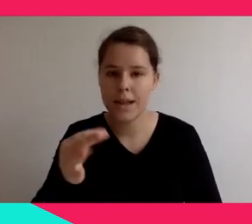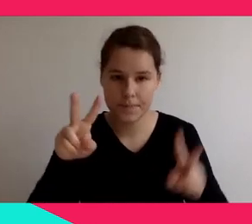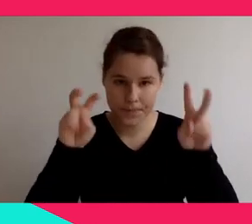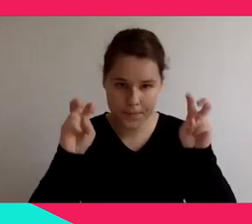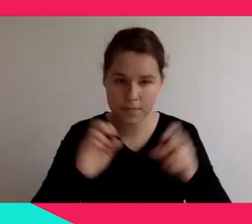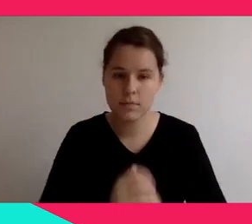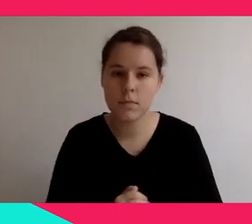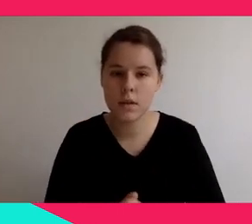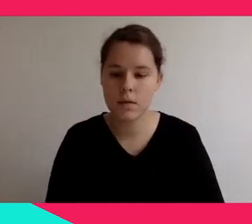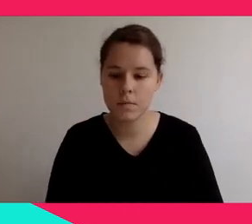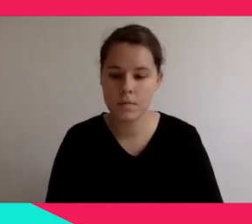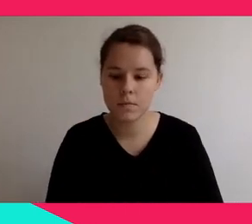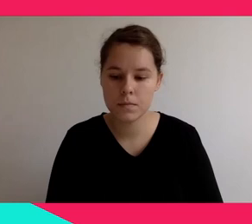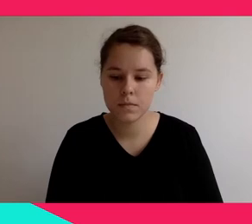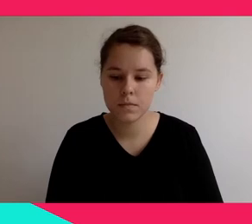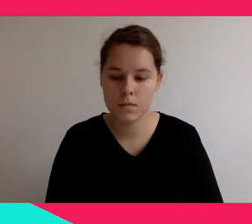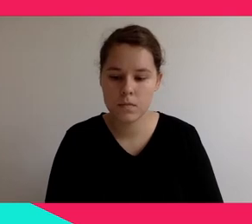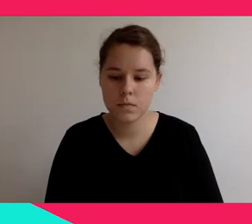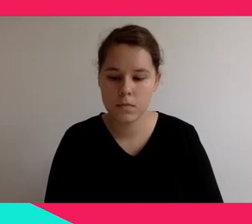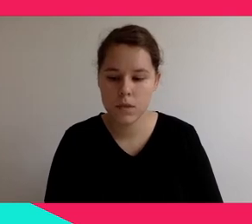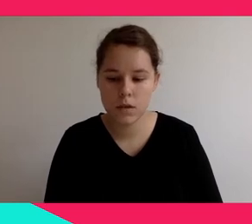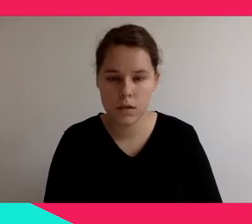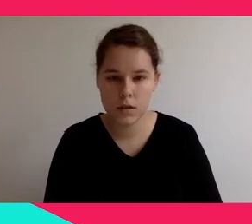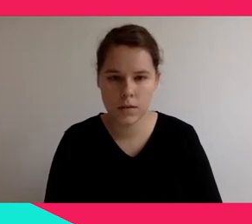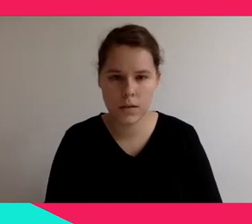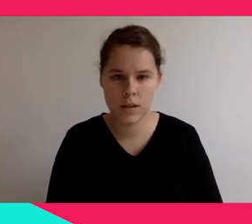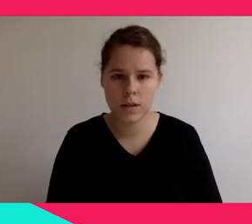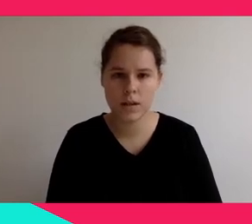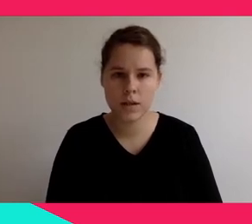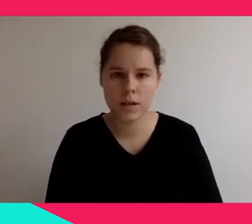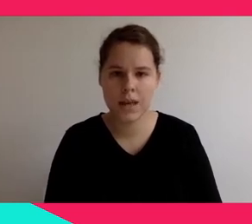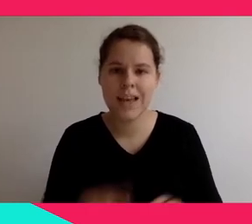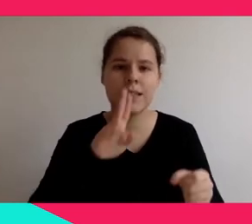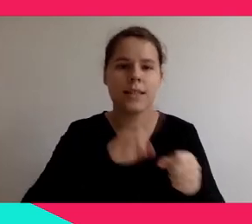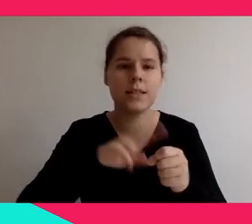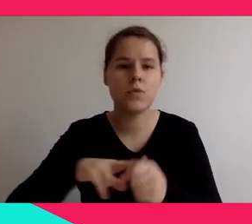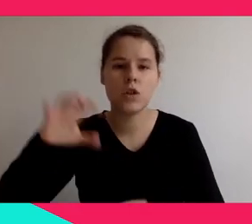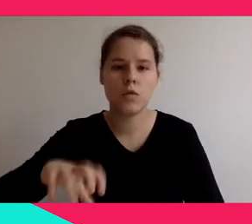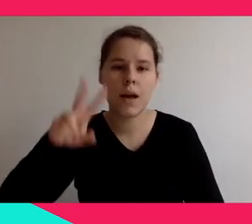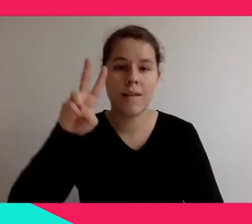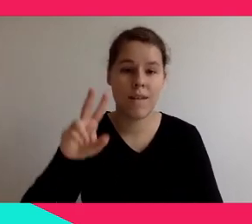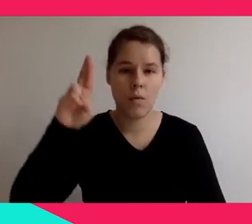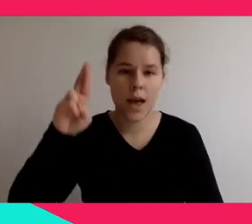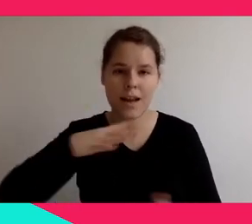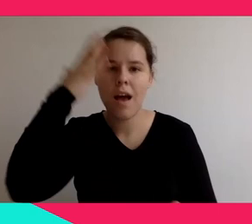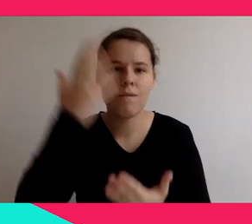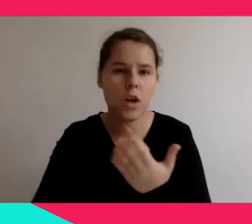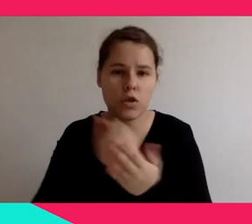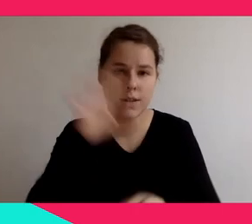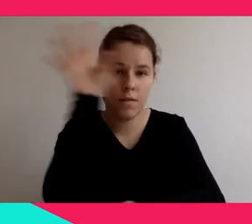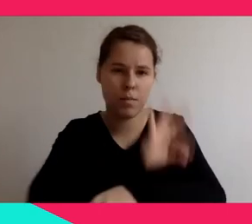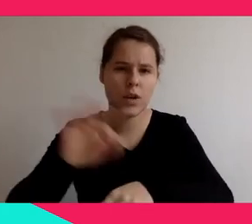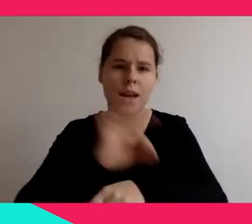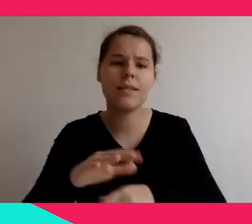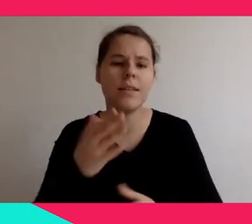using for the project? I saw backpack computers with wired VR. Why not using, for example, light